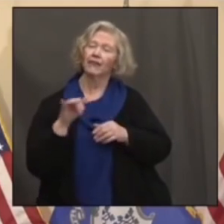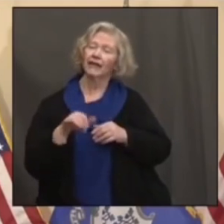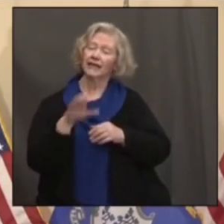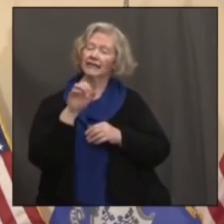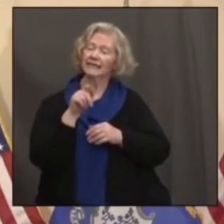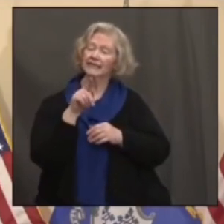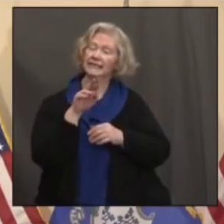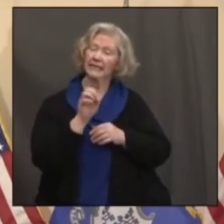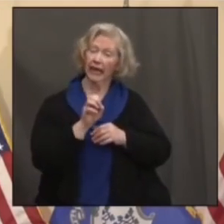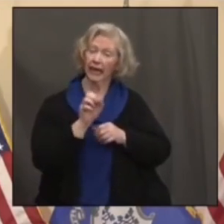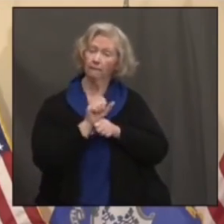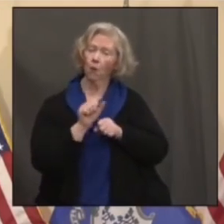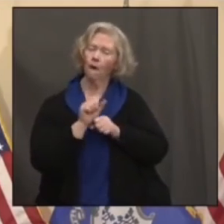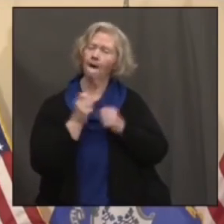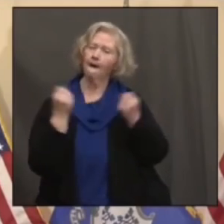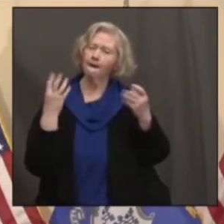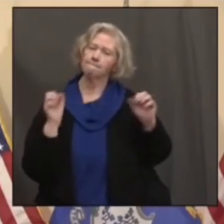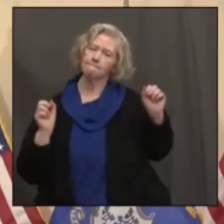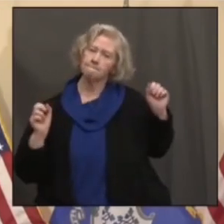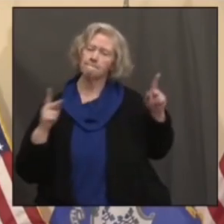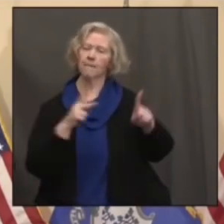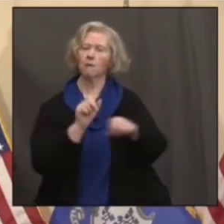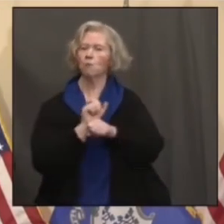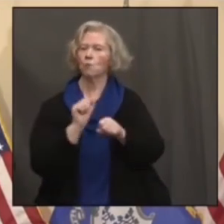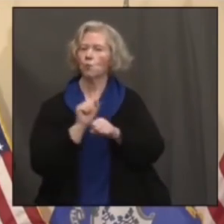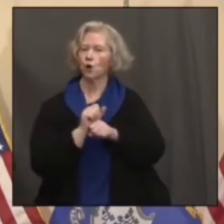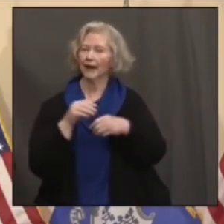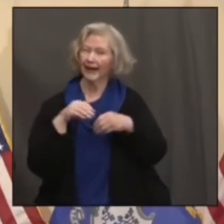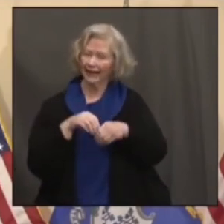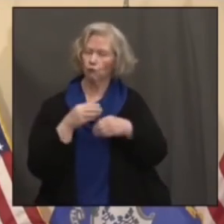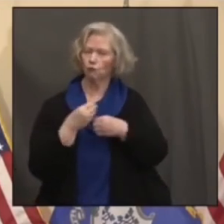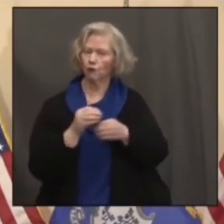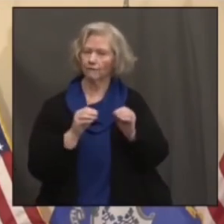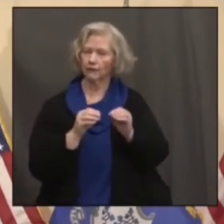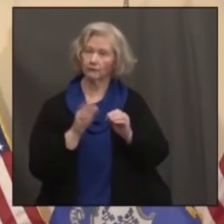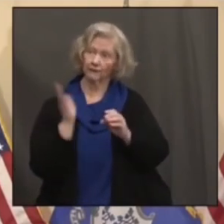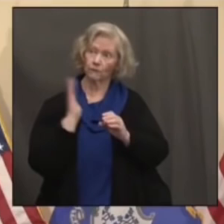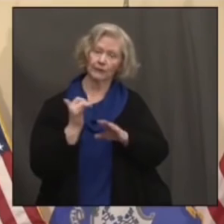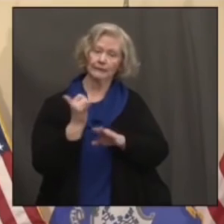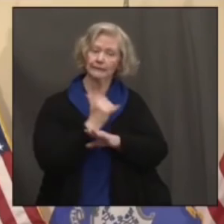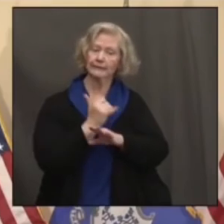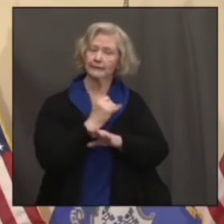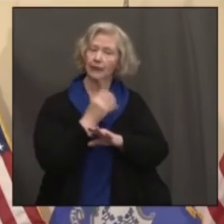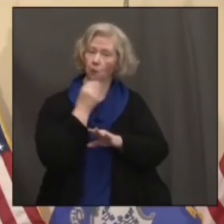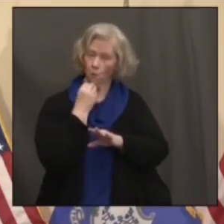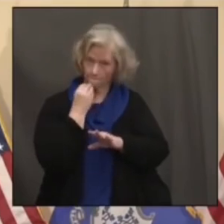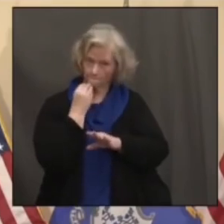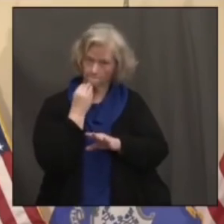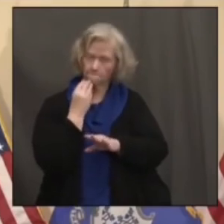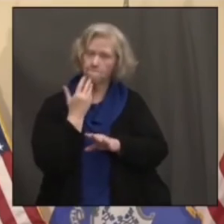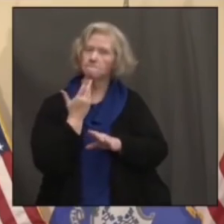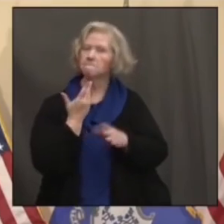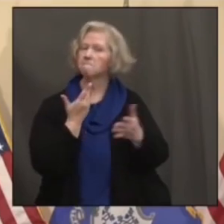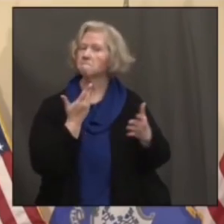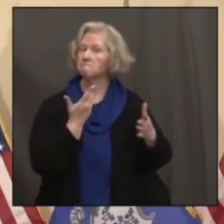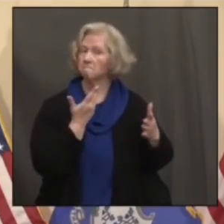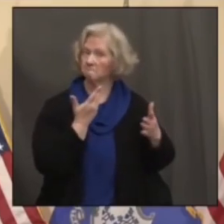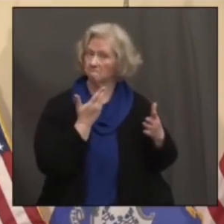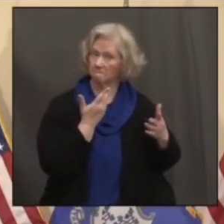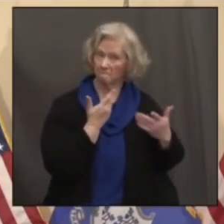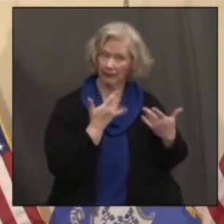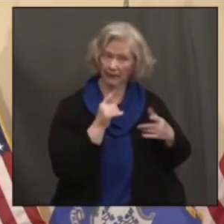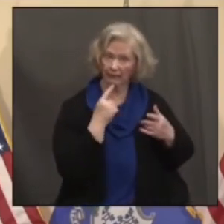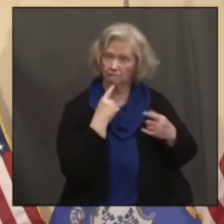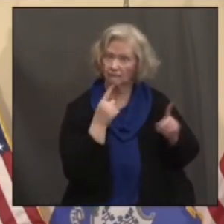come back into the office? The ones that were able to work from home, let's say, during the pandemic? Has there been any sort of directive